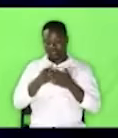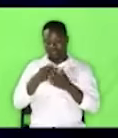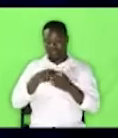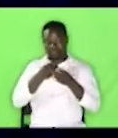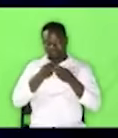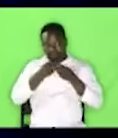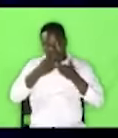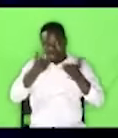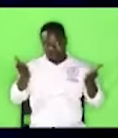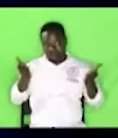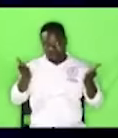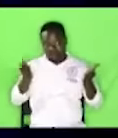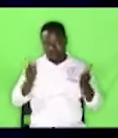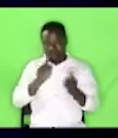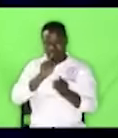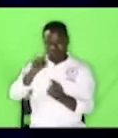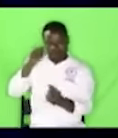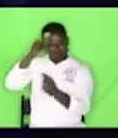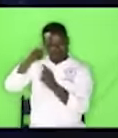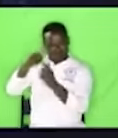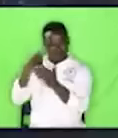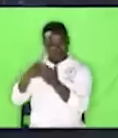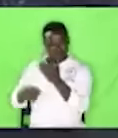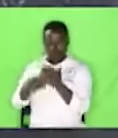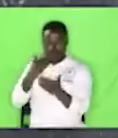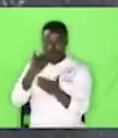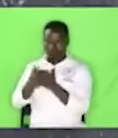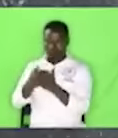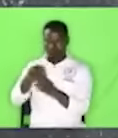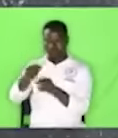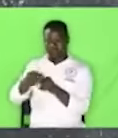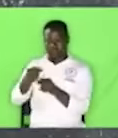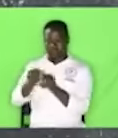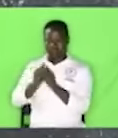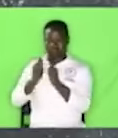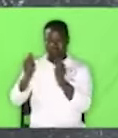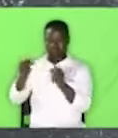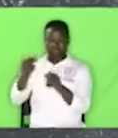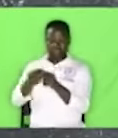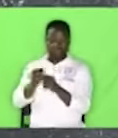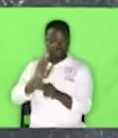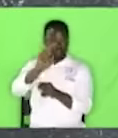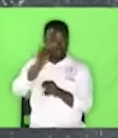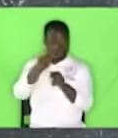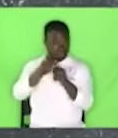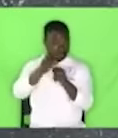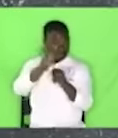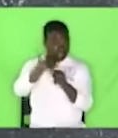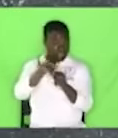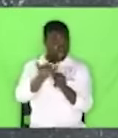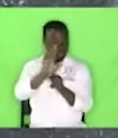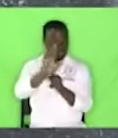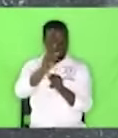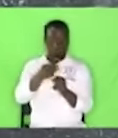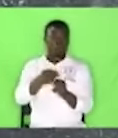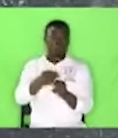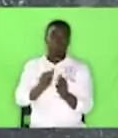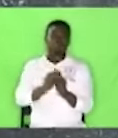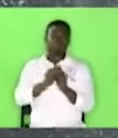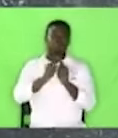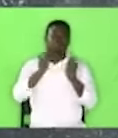is a good name. Great name. Your name is your greatest asset that you have.